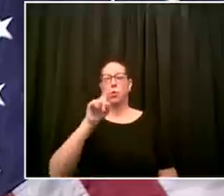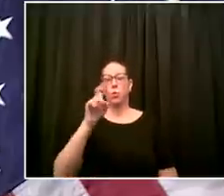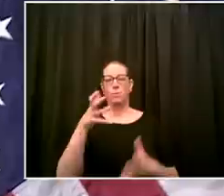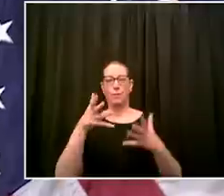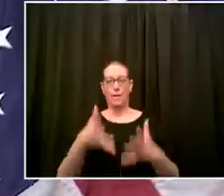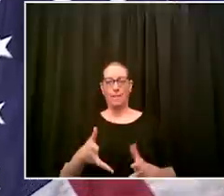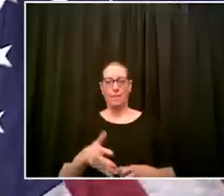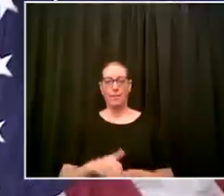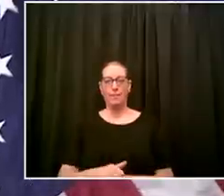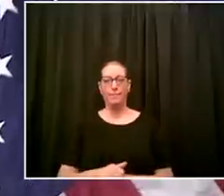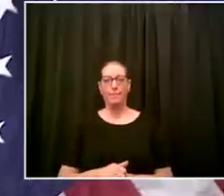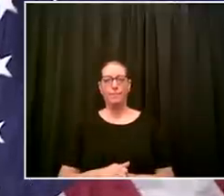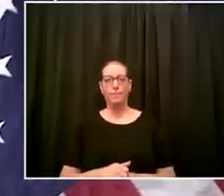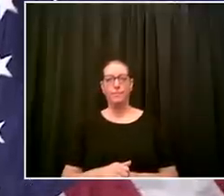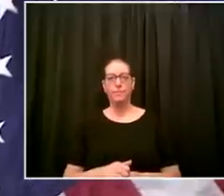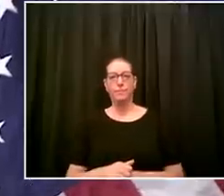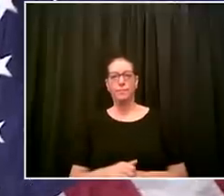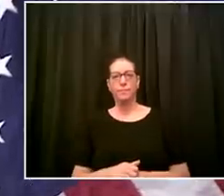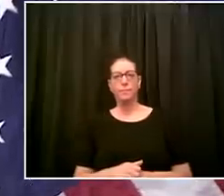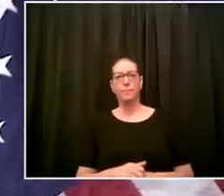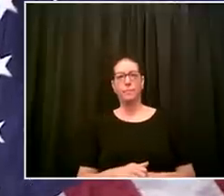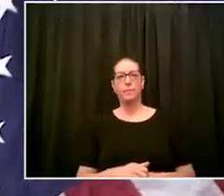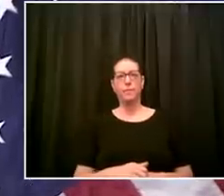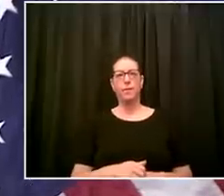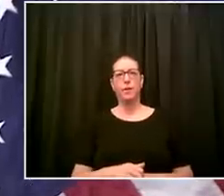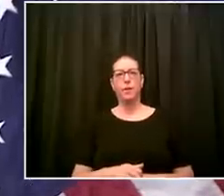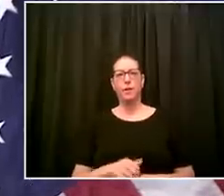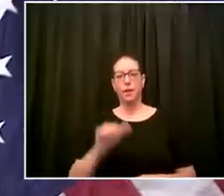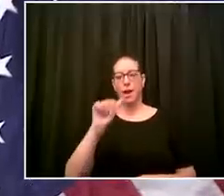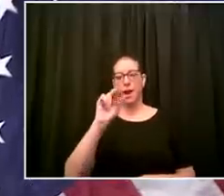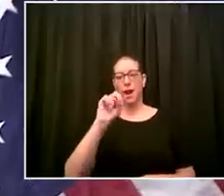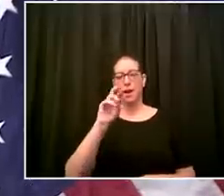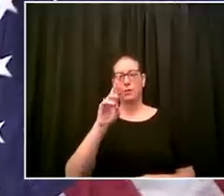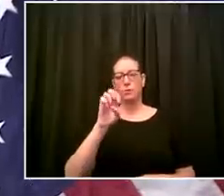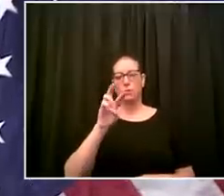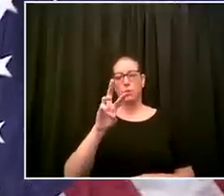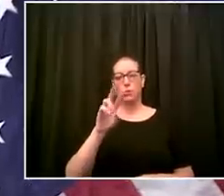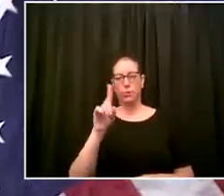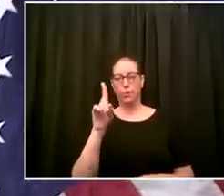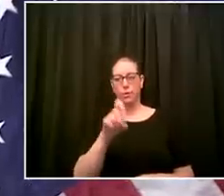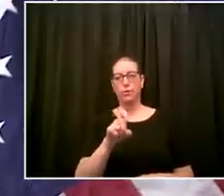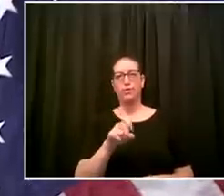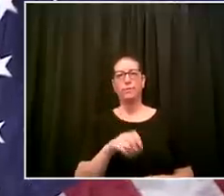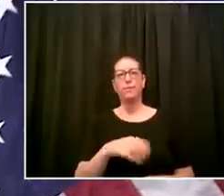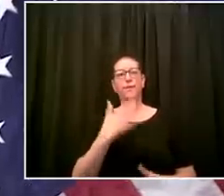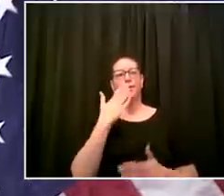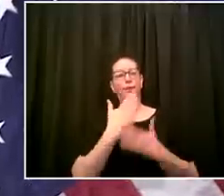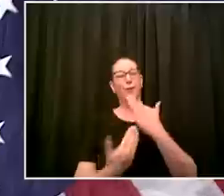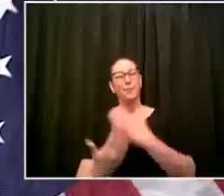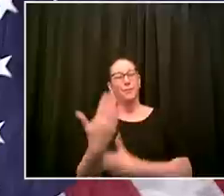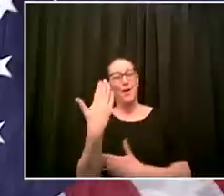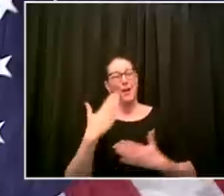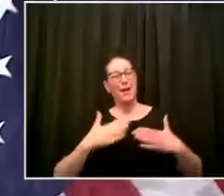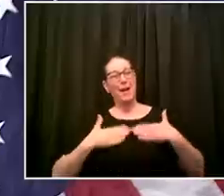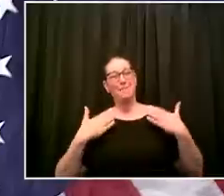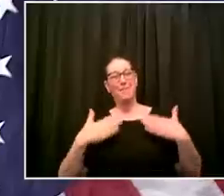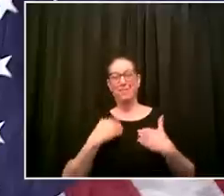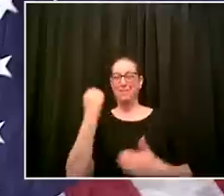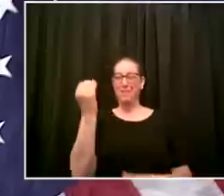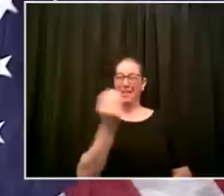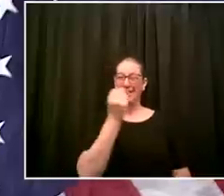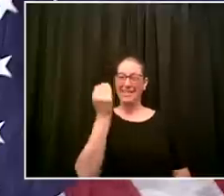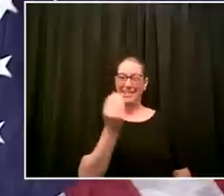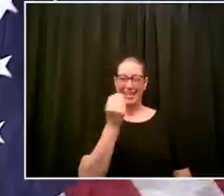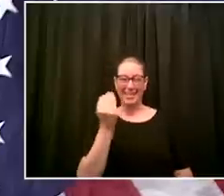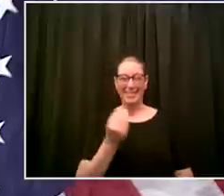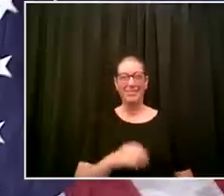good morning everybody happy monday um mayor i wanted to ask about schools last